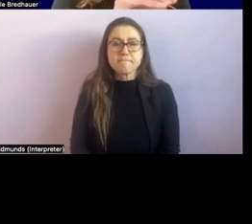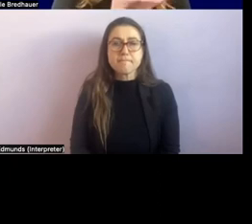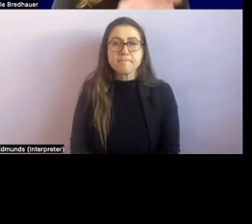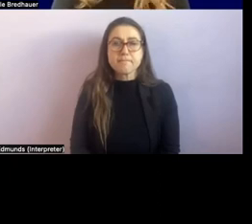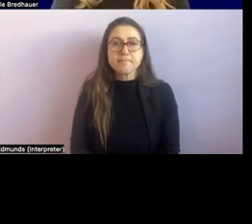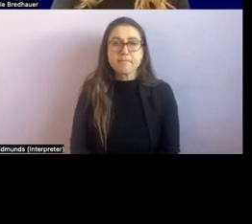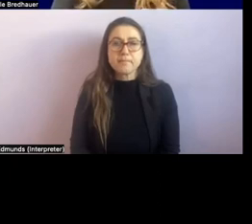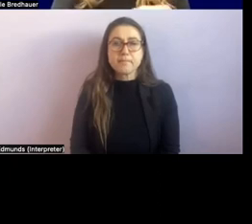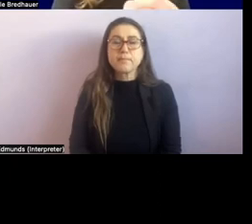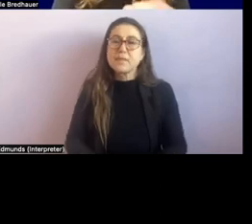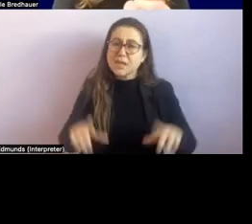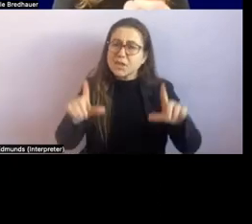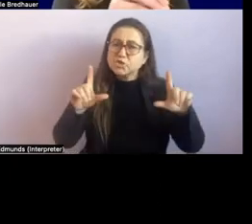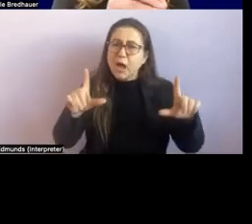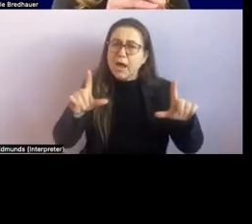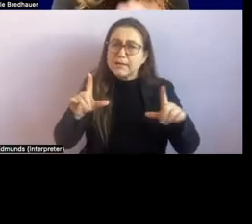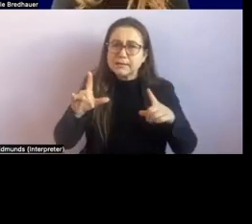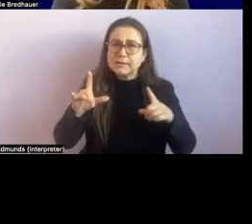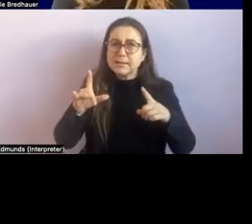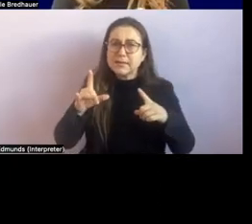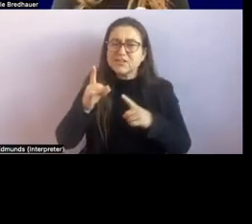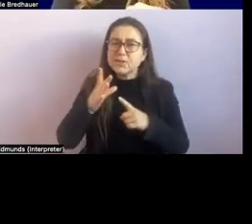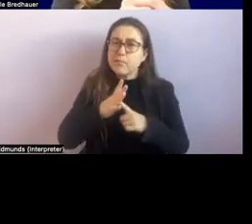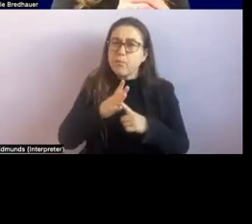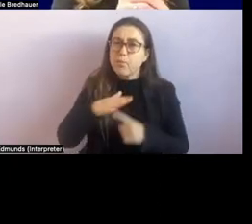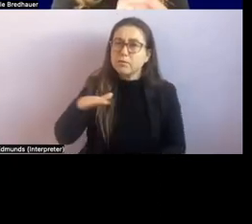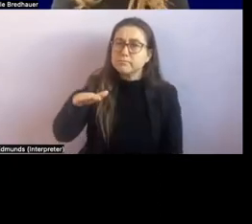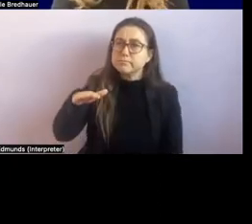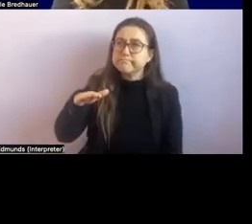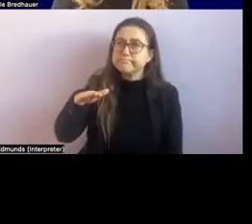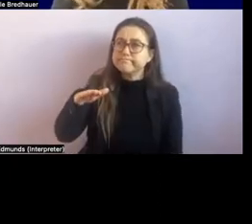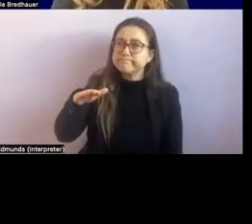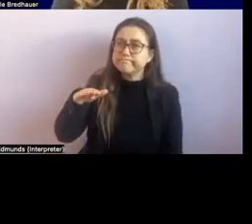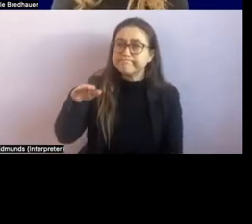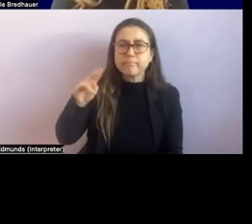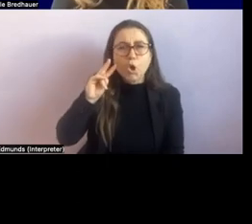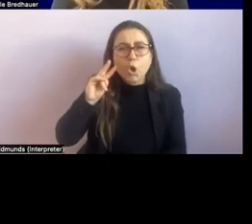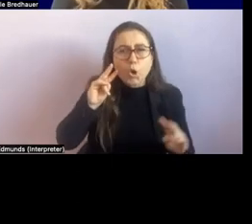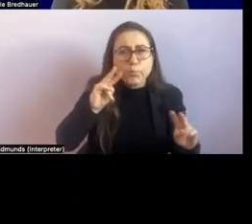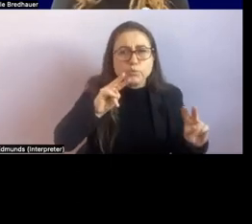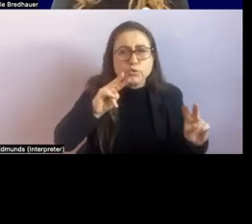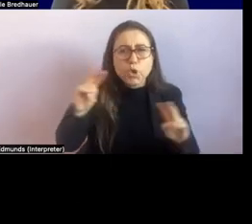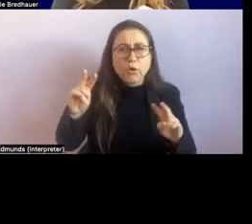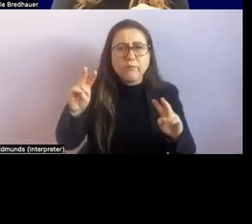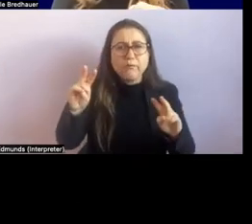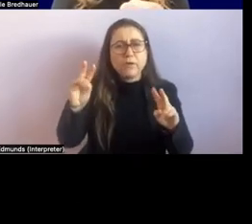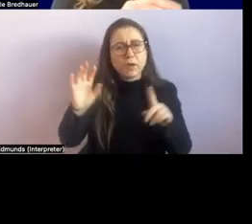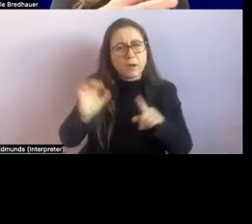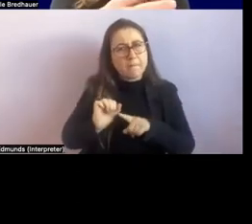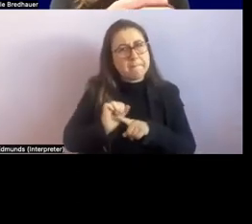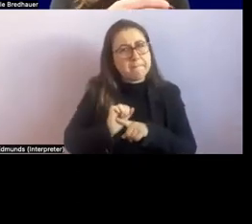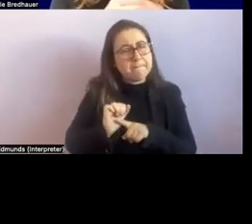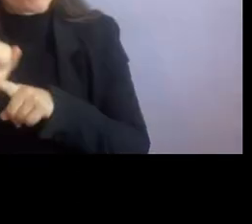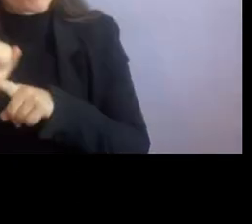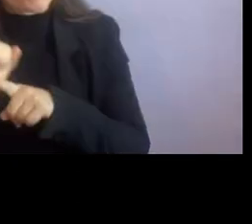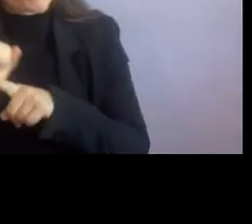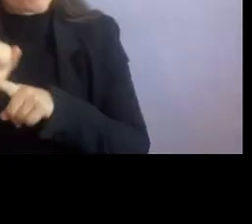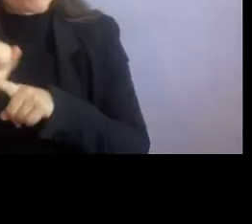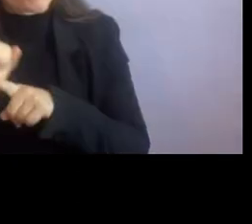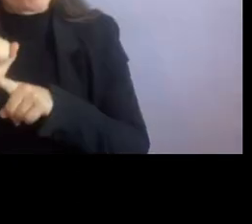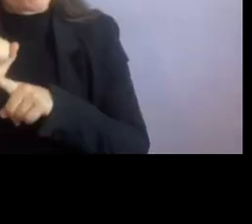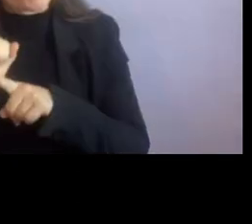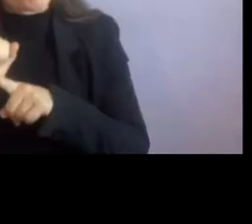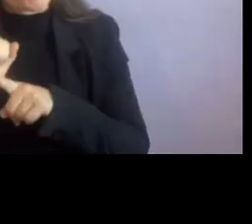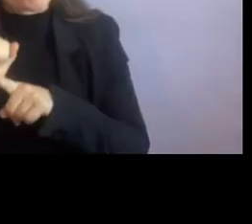observe and really refine and think really hard about well about the